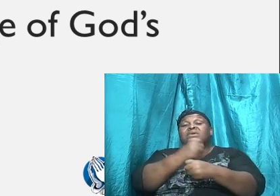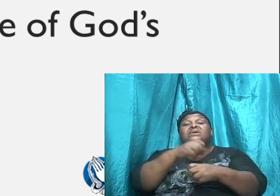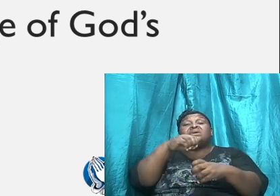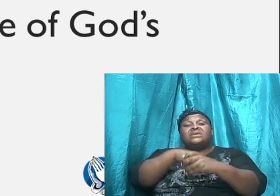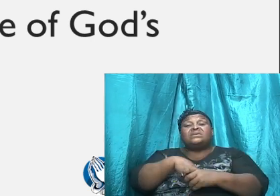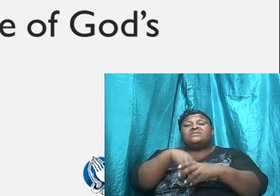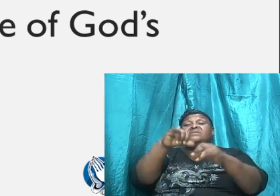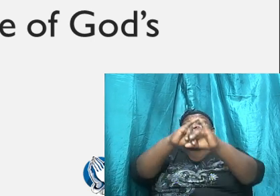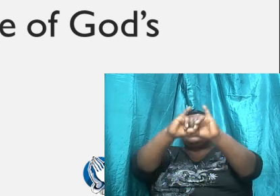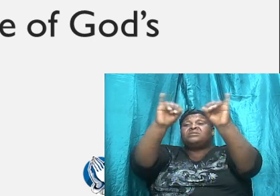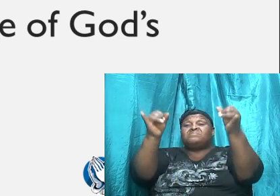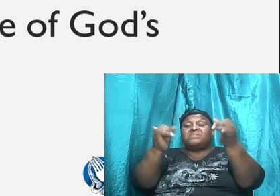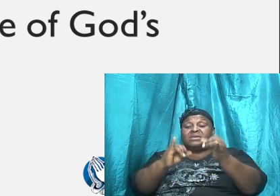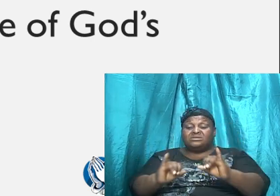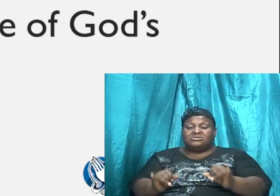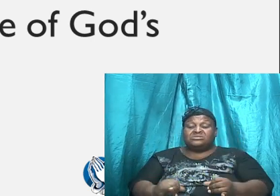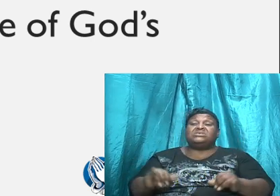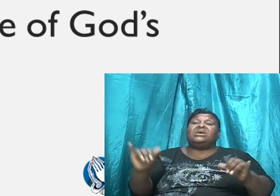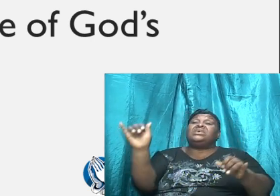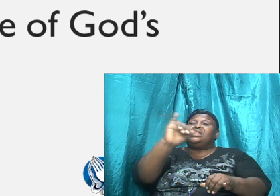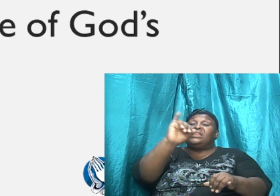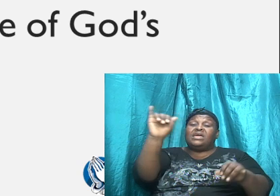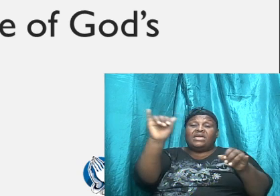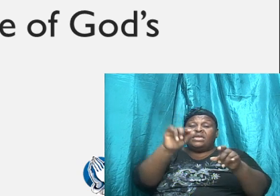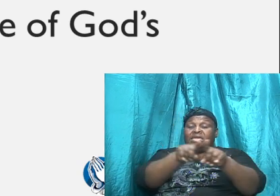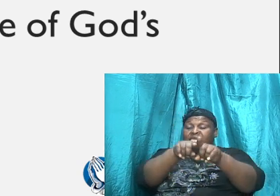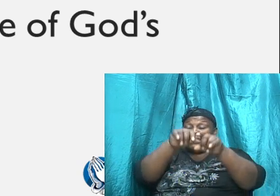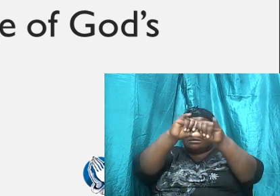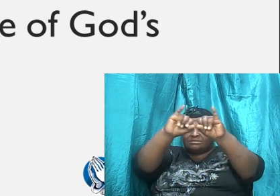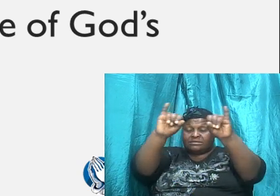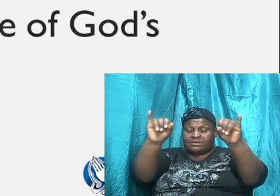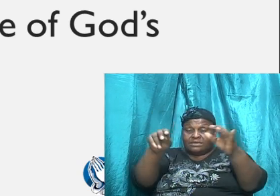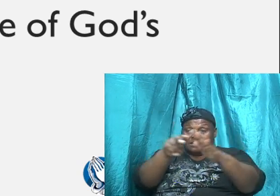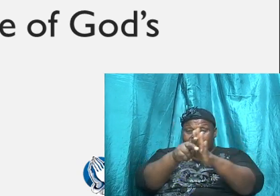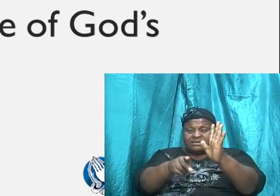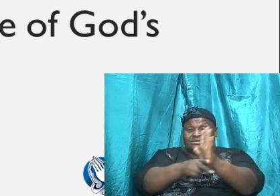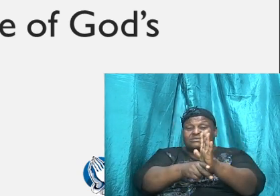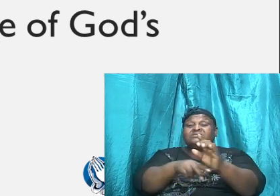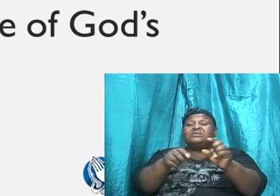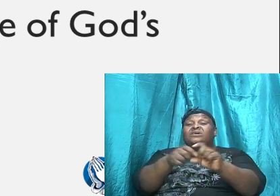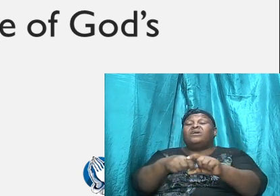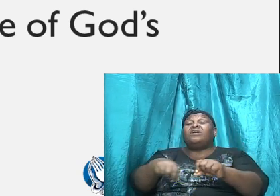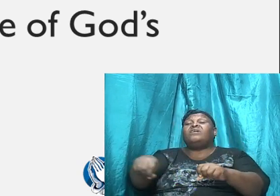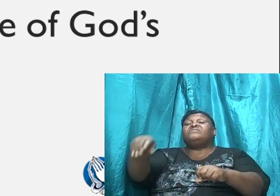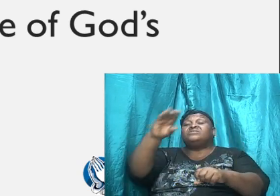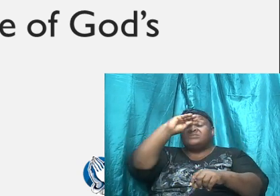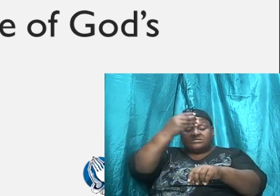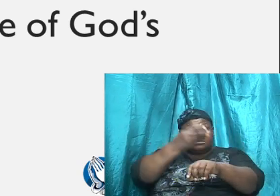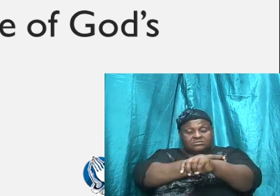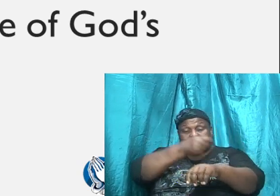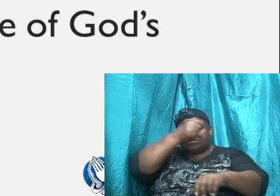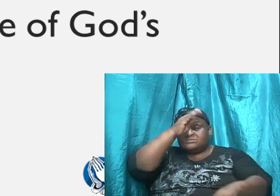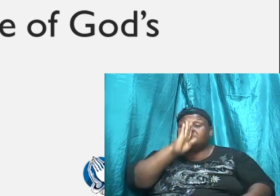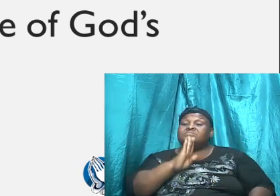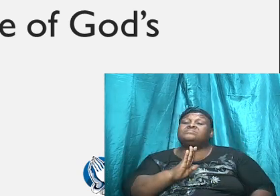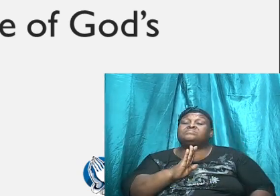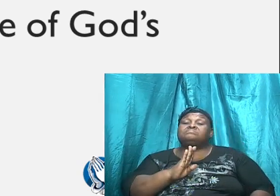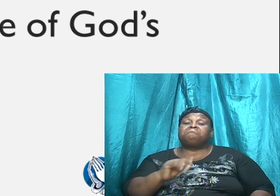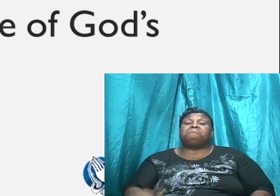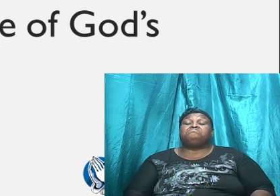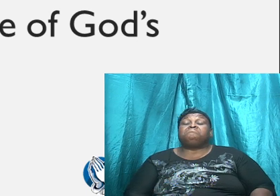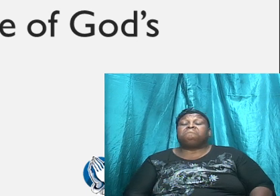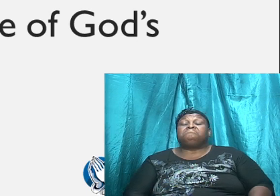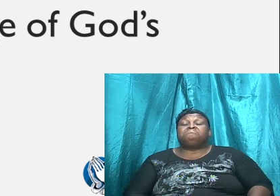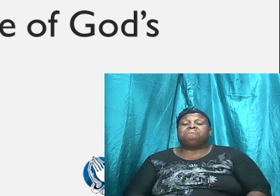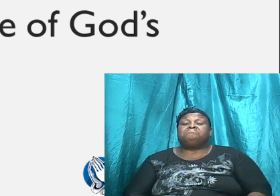the image, and the likeness, of the Son, of God, amen,